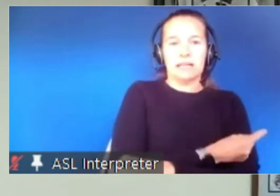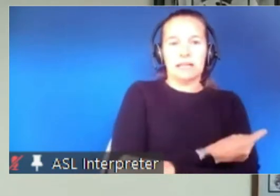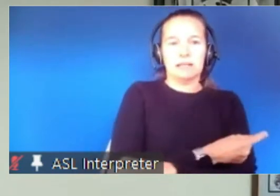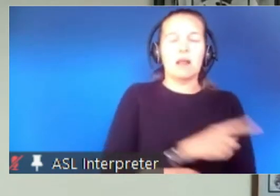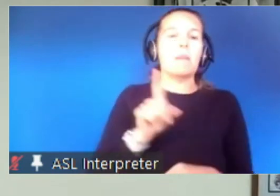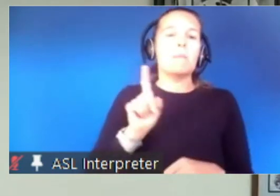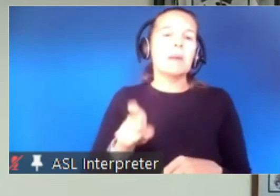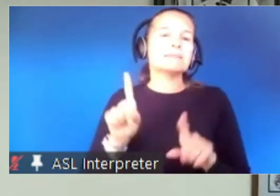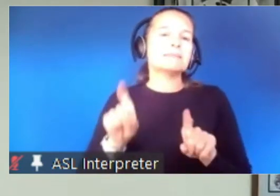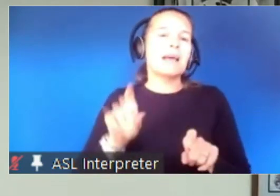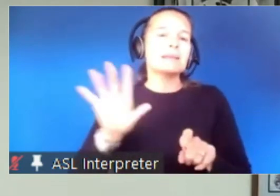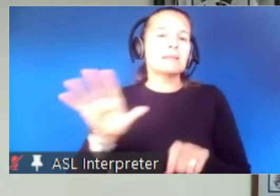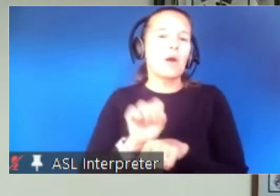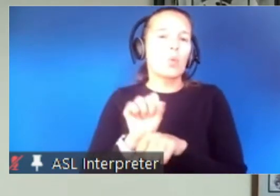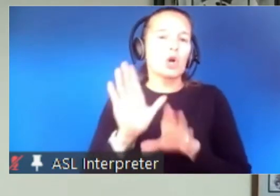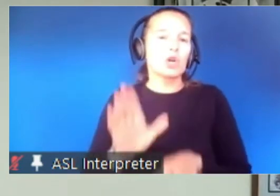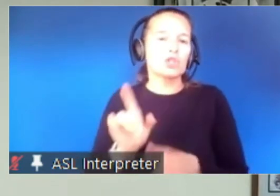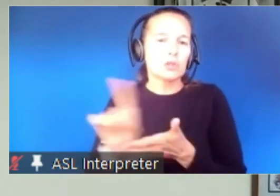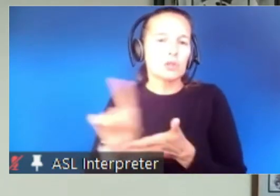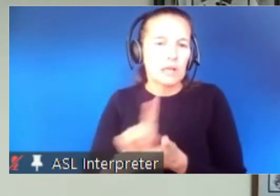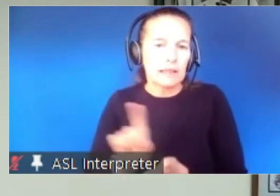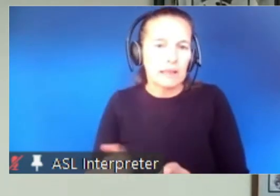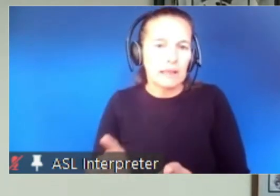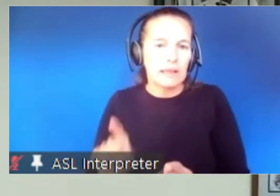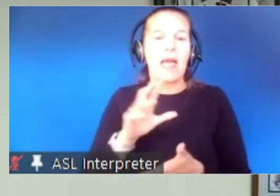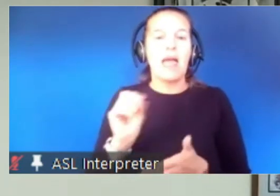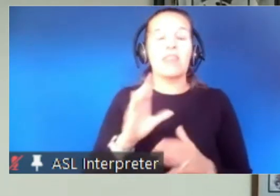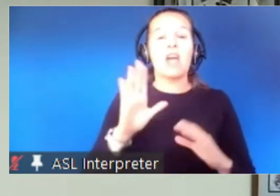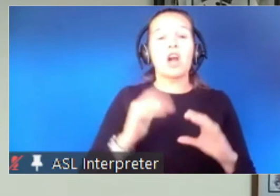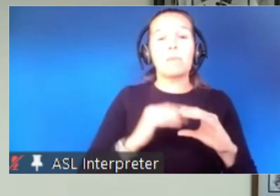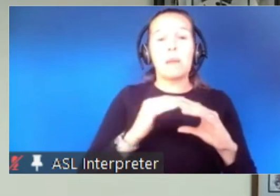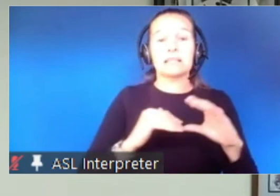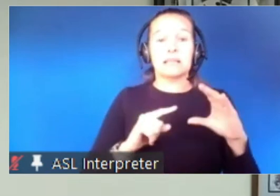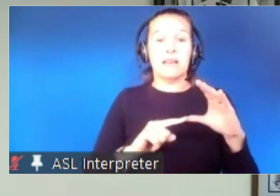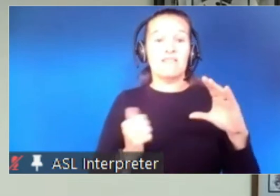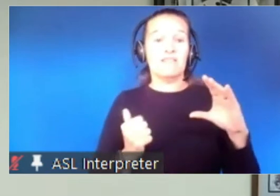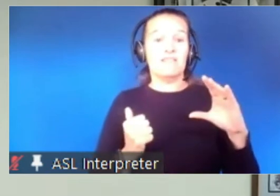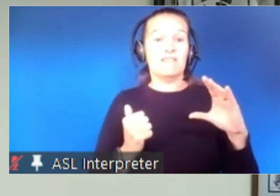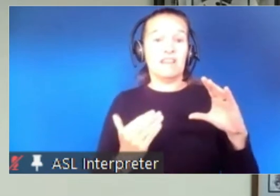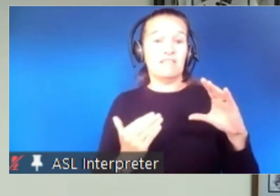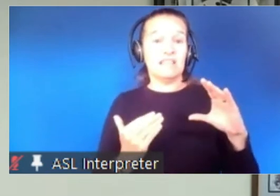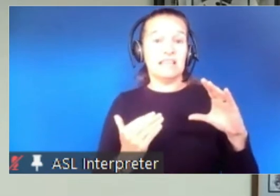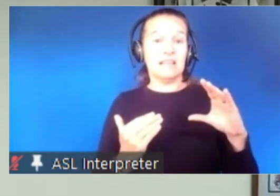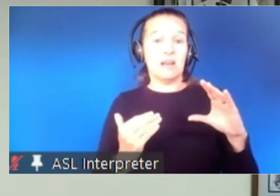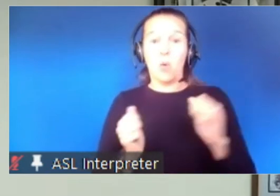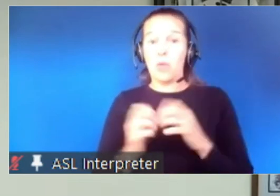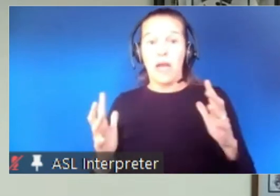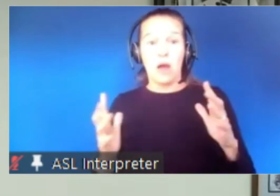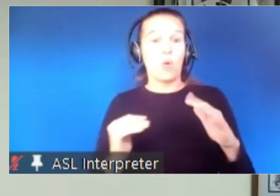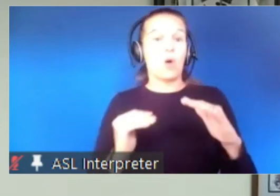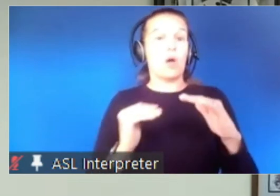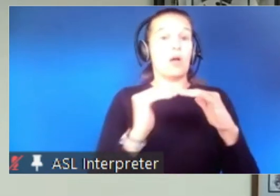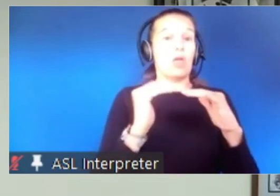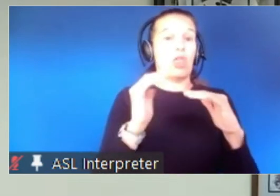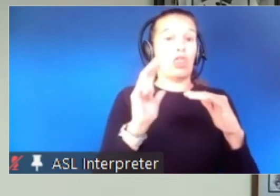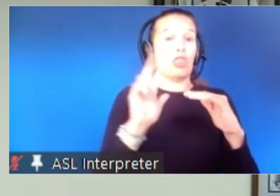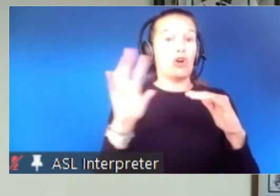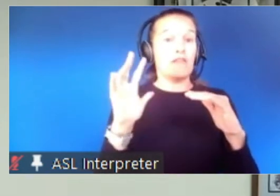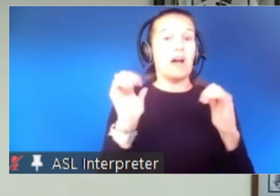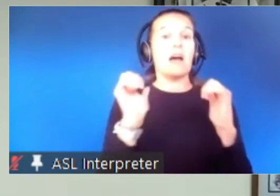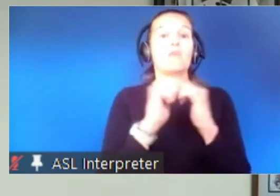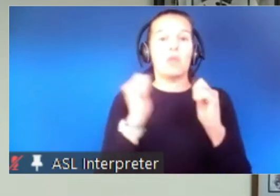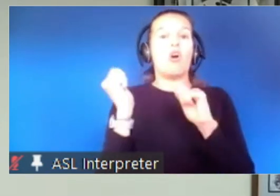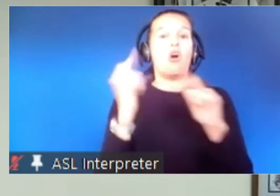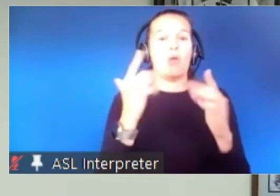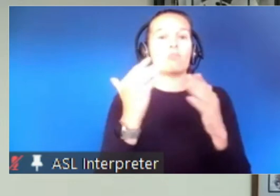program the capacities are increased from 15 without and 35 if all show proof